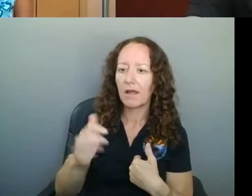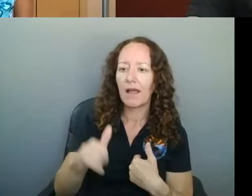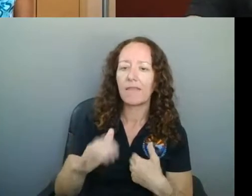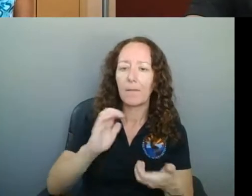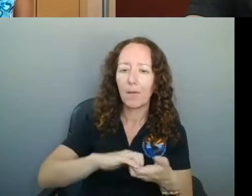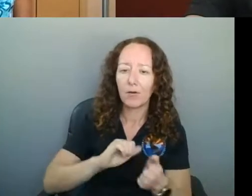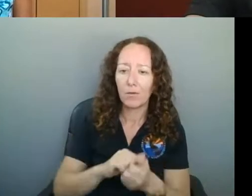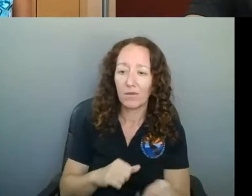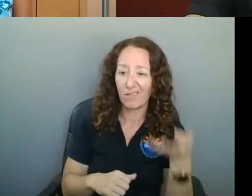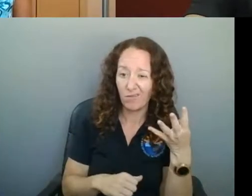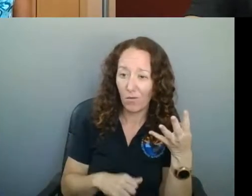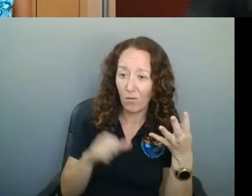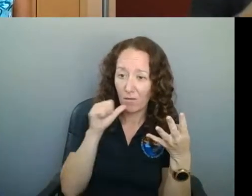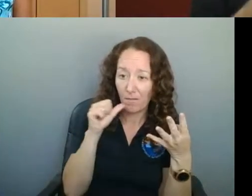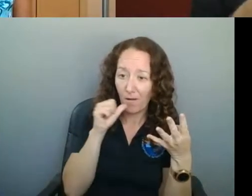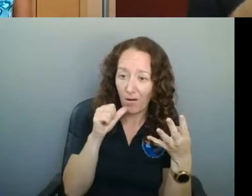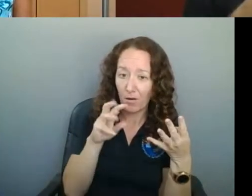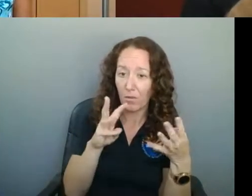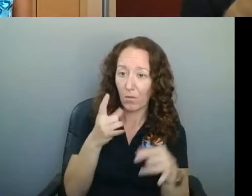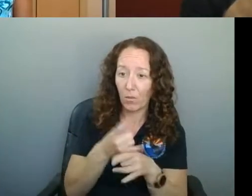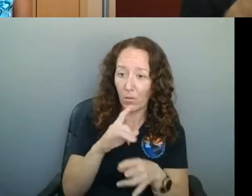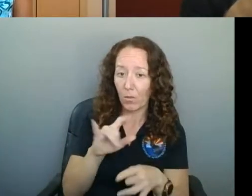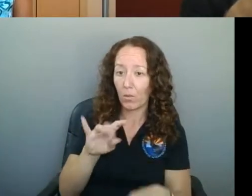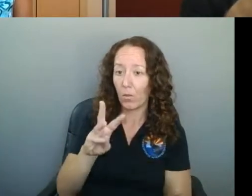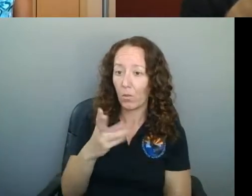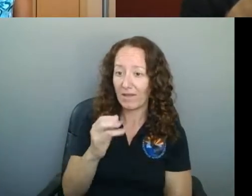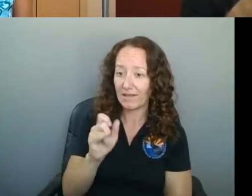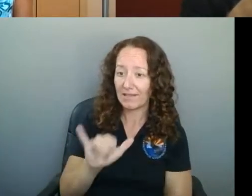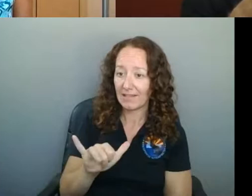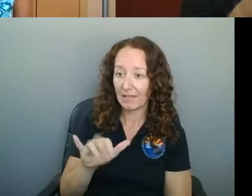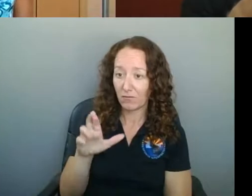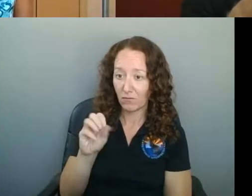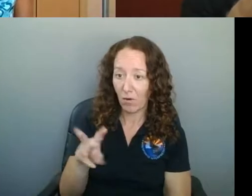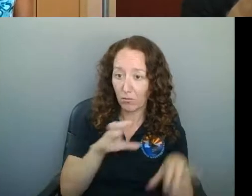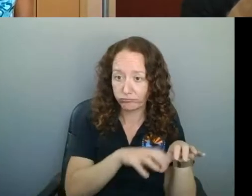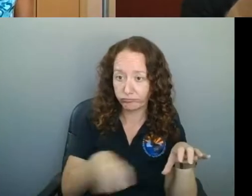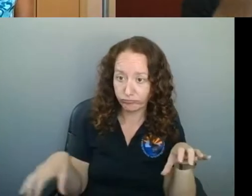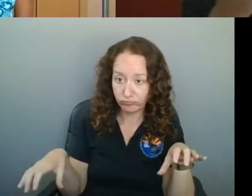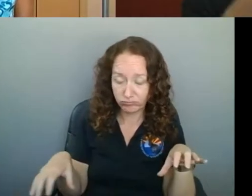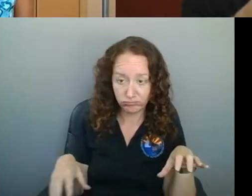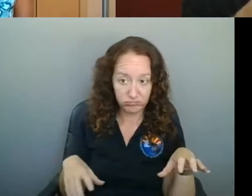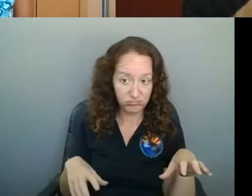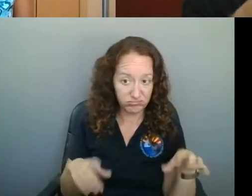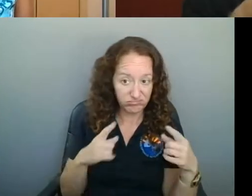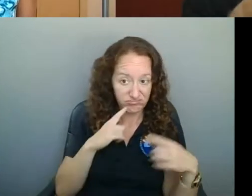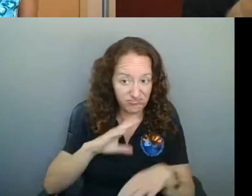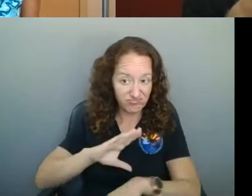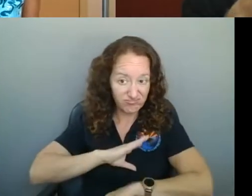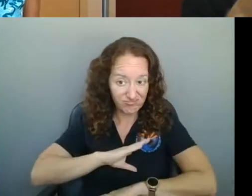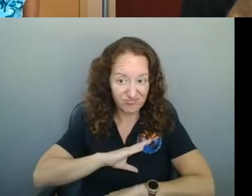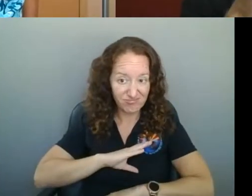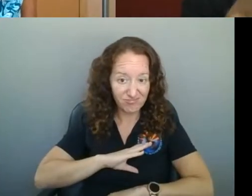Whiskey Row, that would suffice for all of us to ensure that we don't have four food trucks back there that are